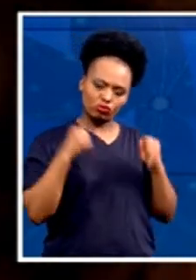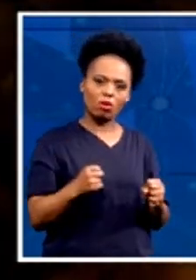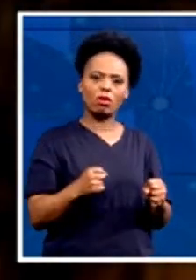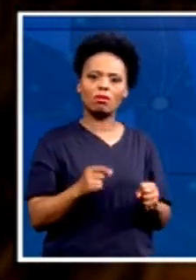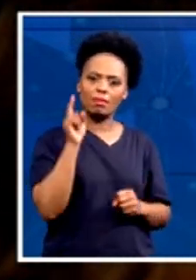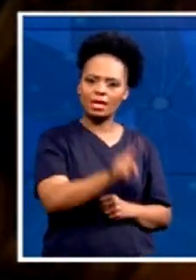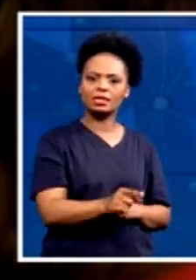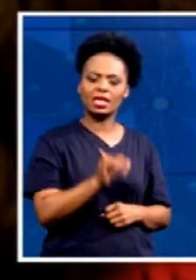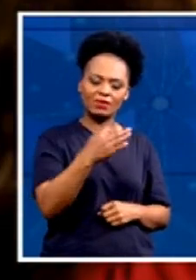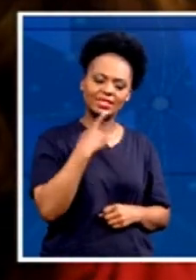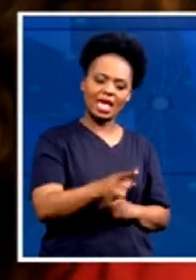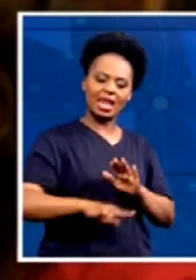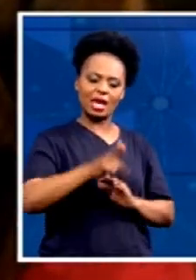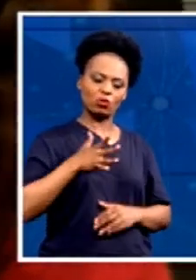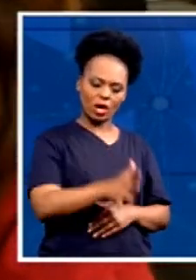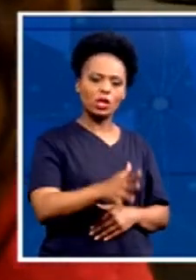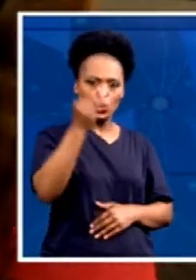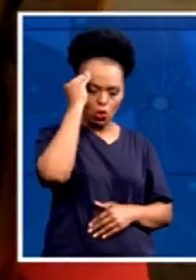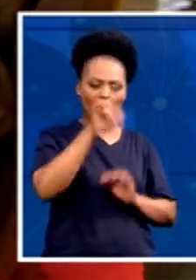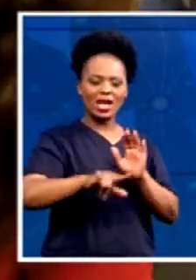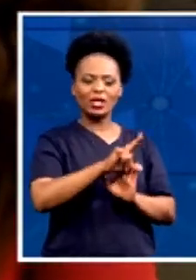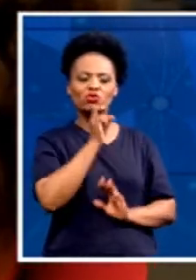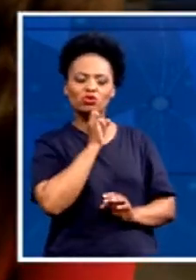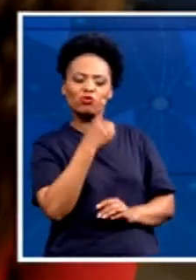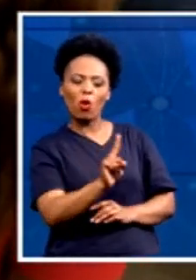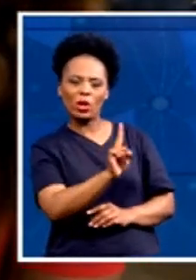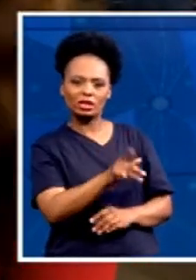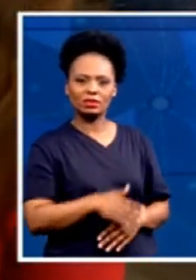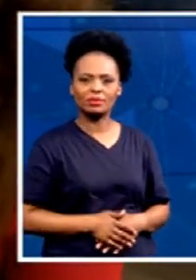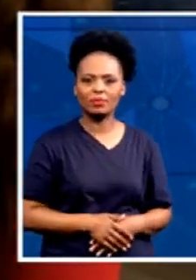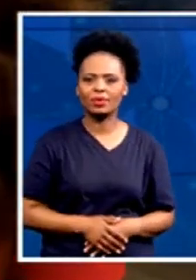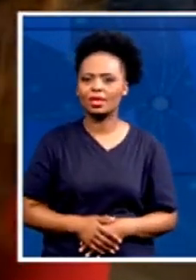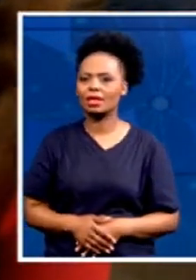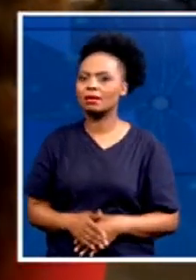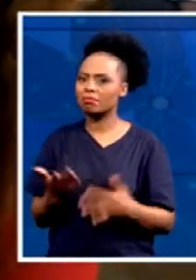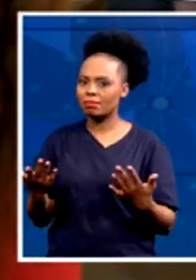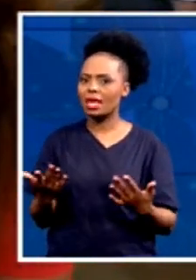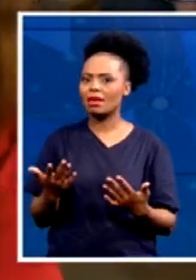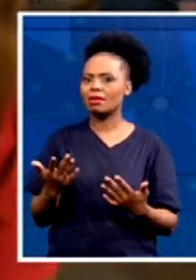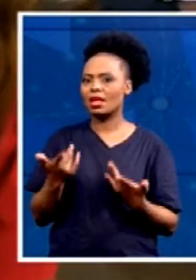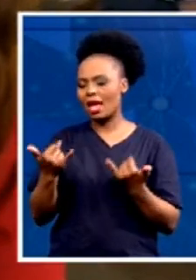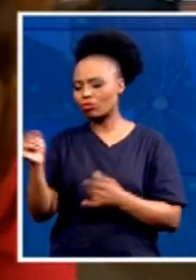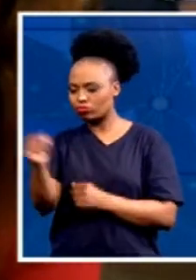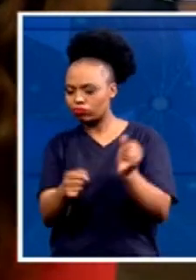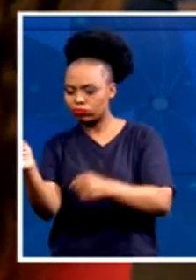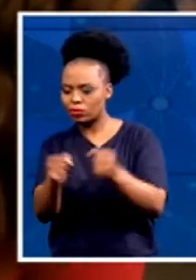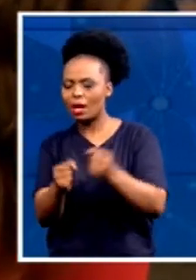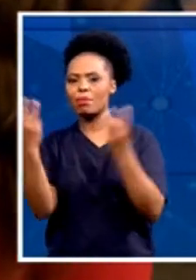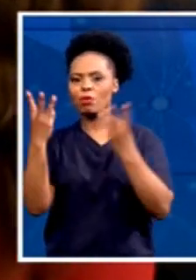And the issue about building a capable state, employing the right people for the right jobs, and